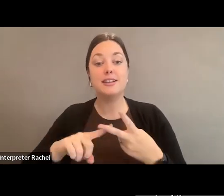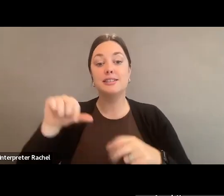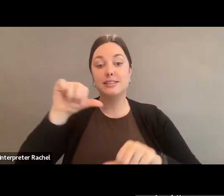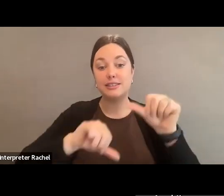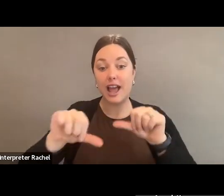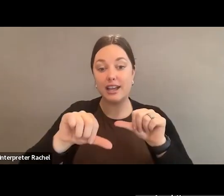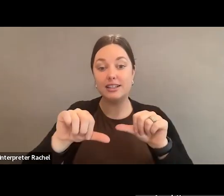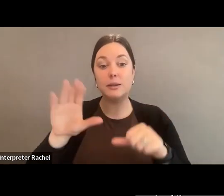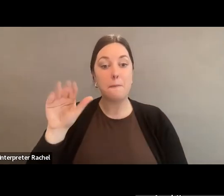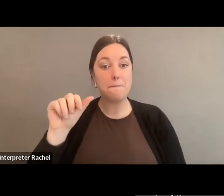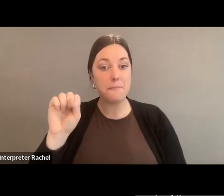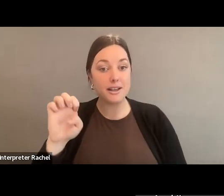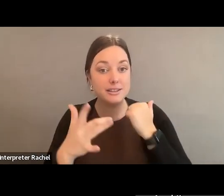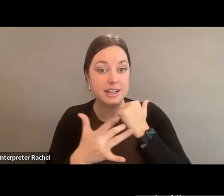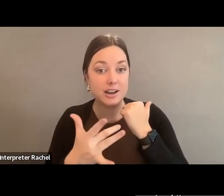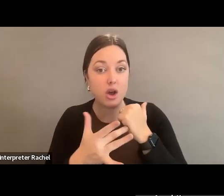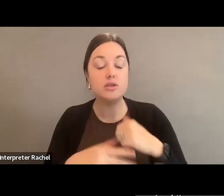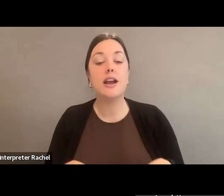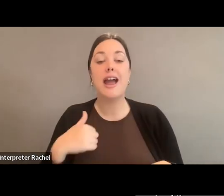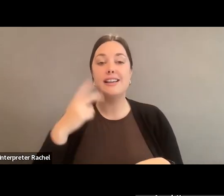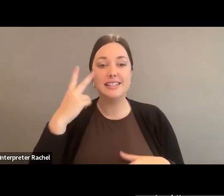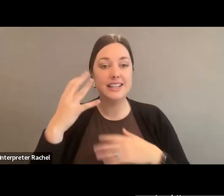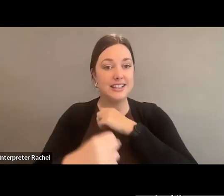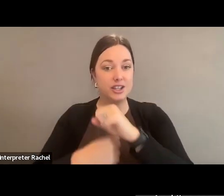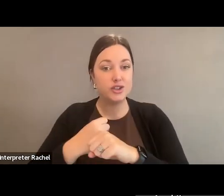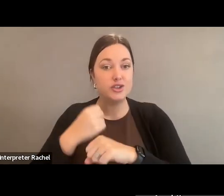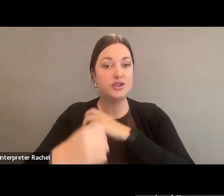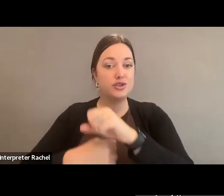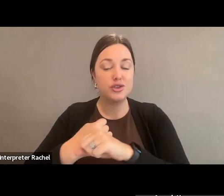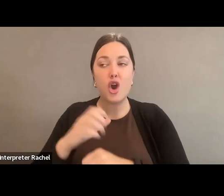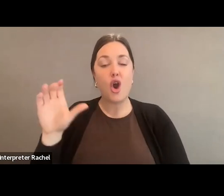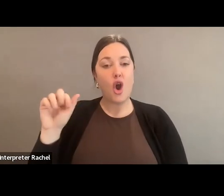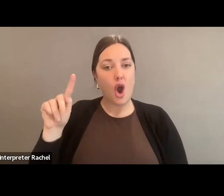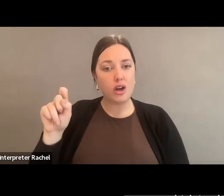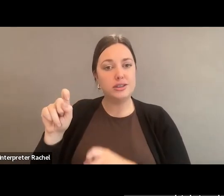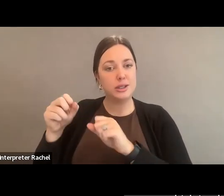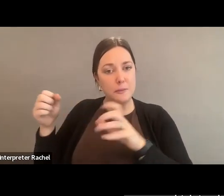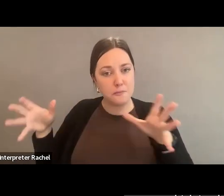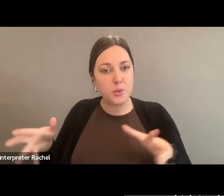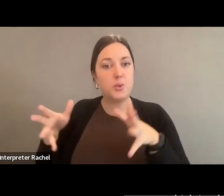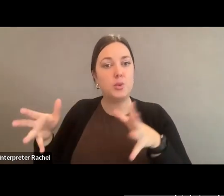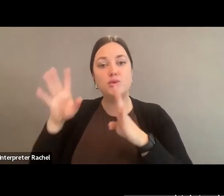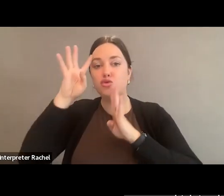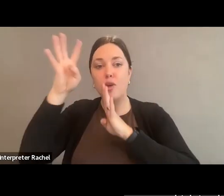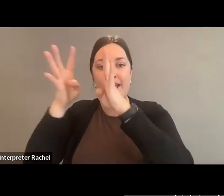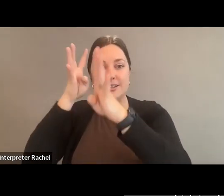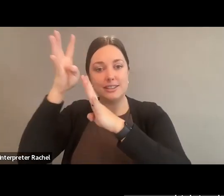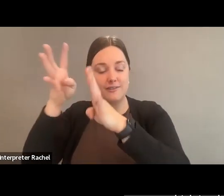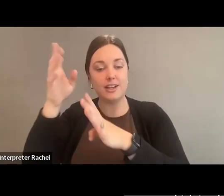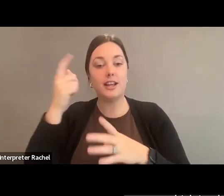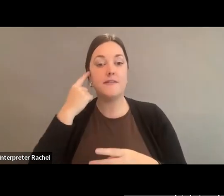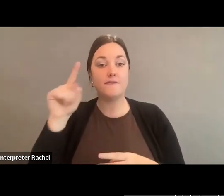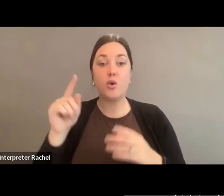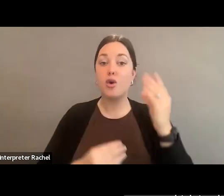And I've seen over the years how the arts can boost creativity and innovation, which is what we need to not only